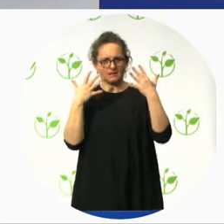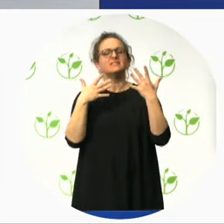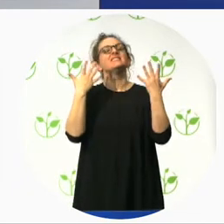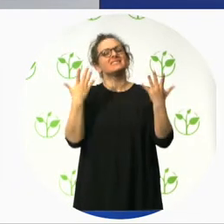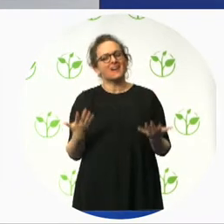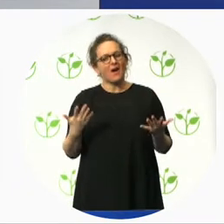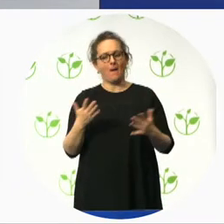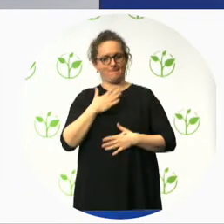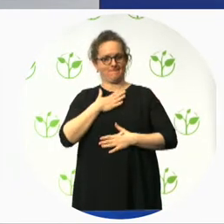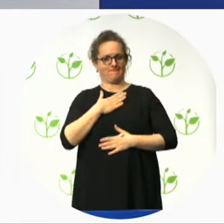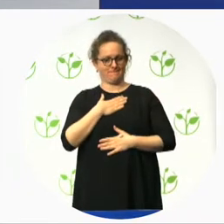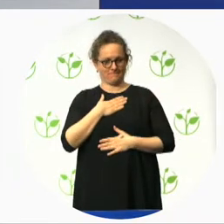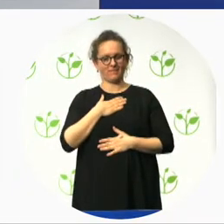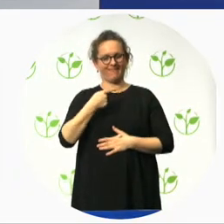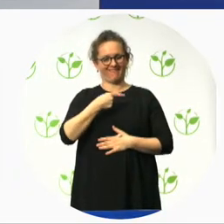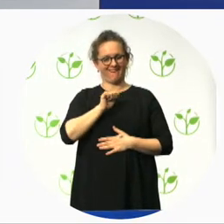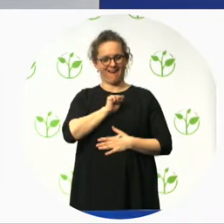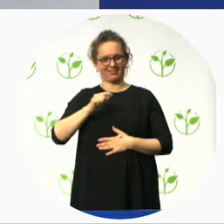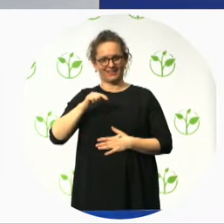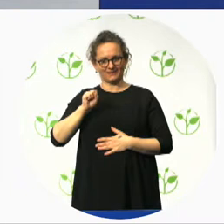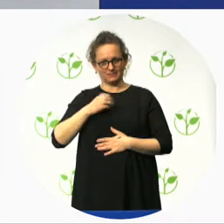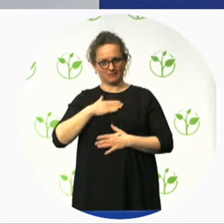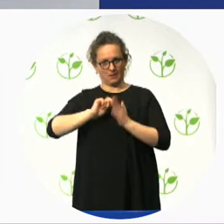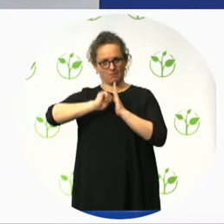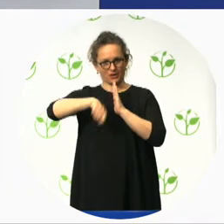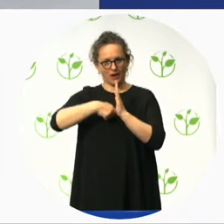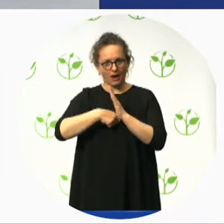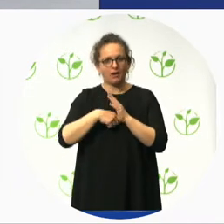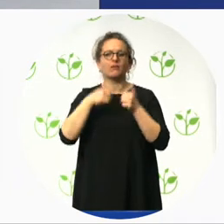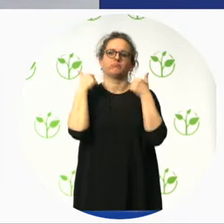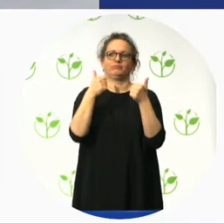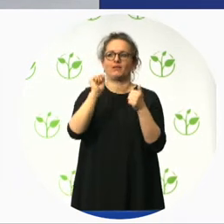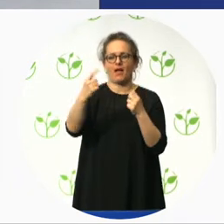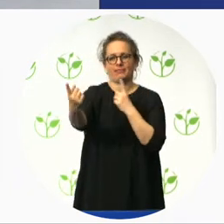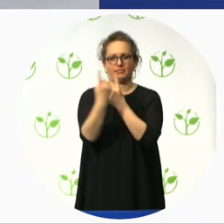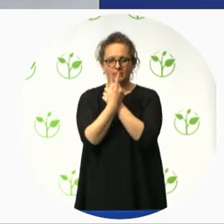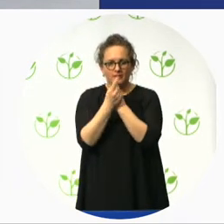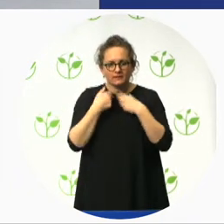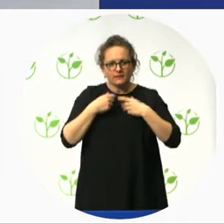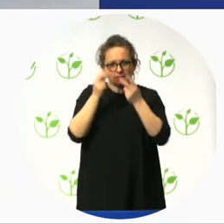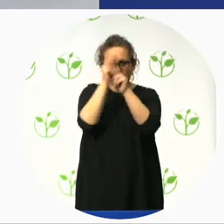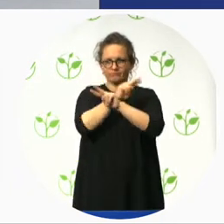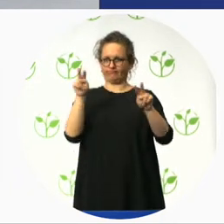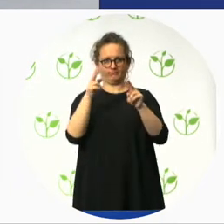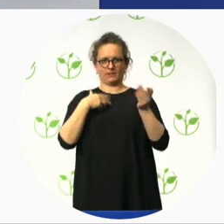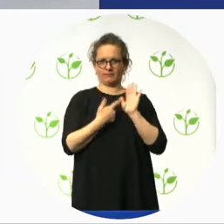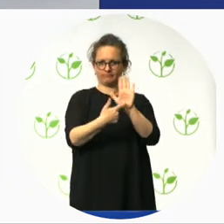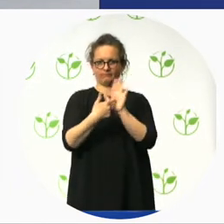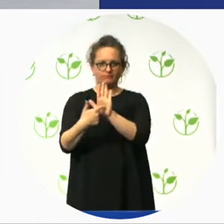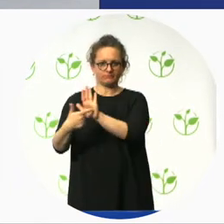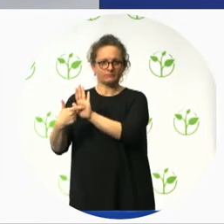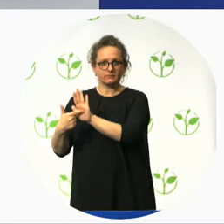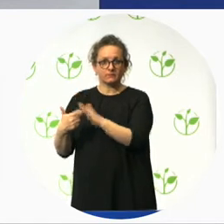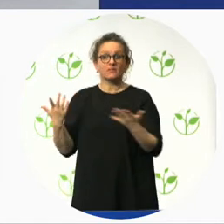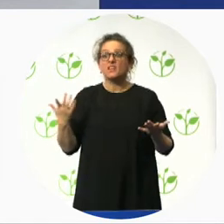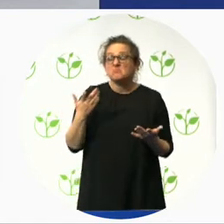The lack of an international certification program has allowed people with little or no training or expertise to present themselves as